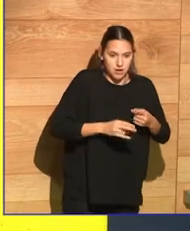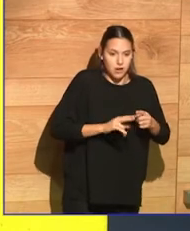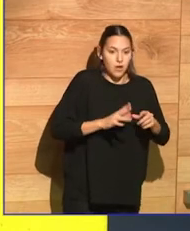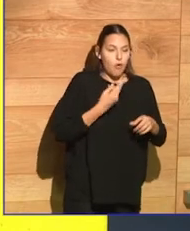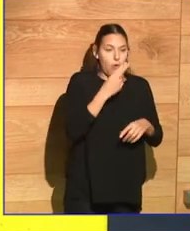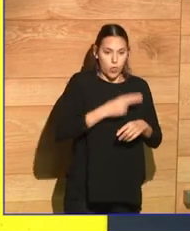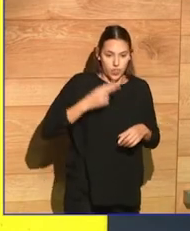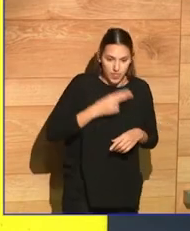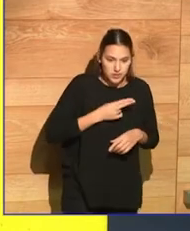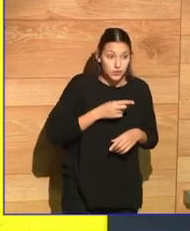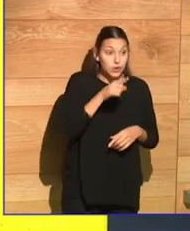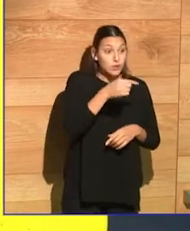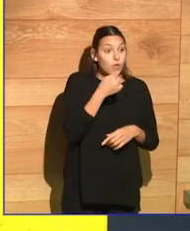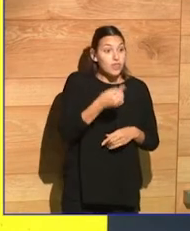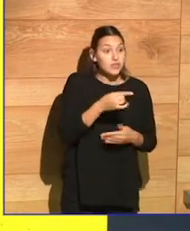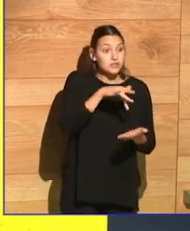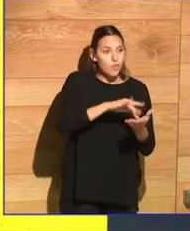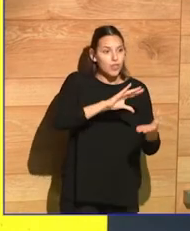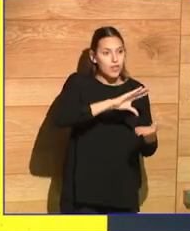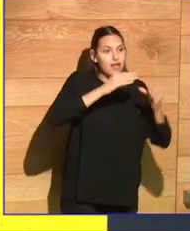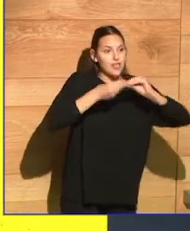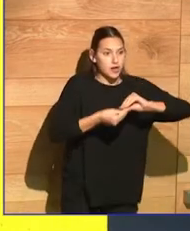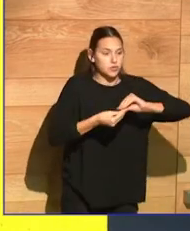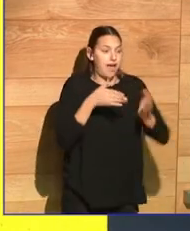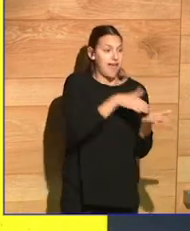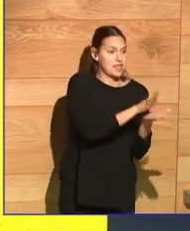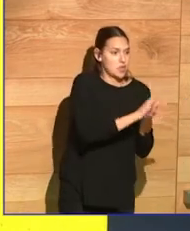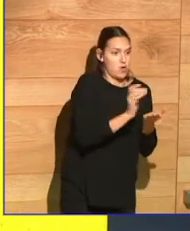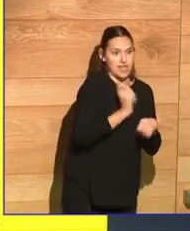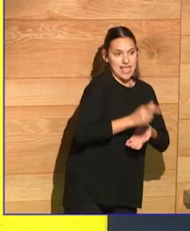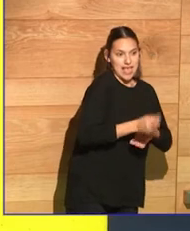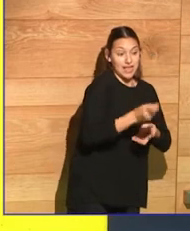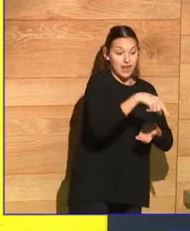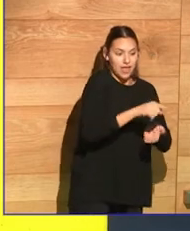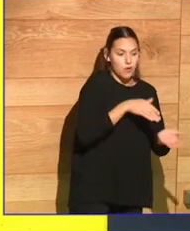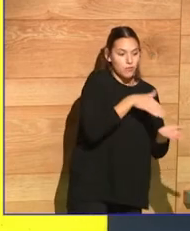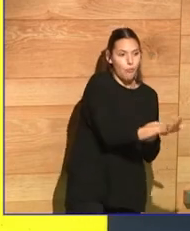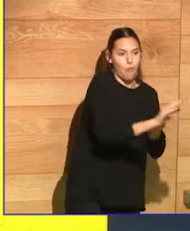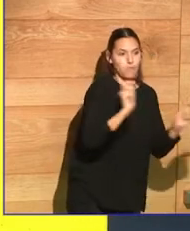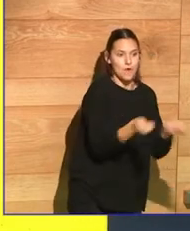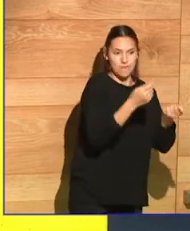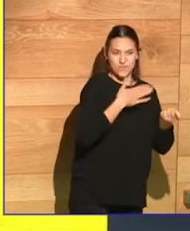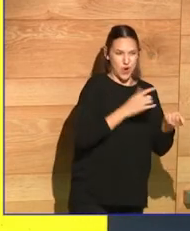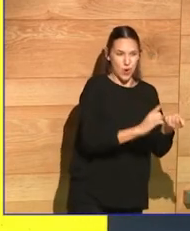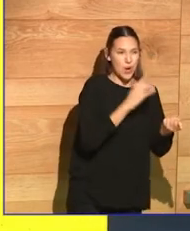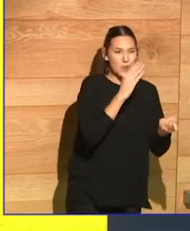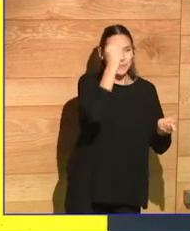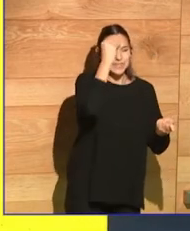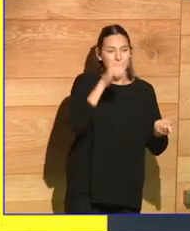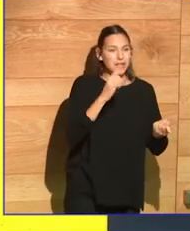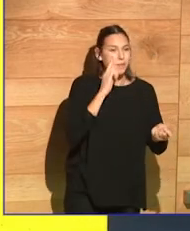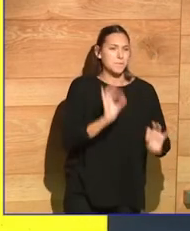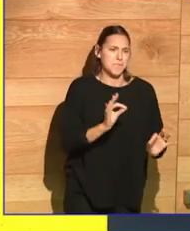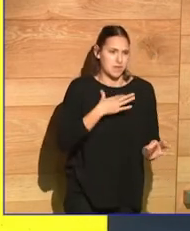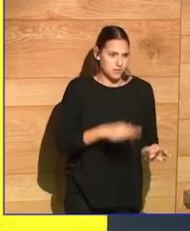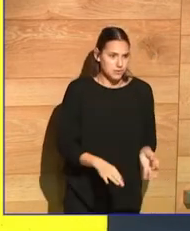expression, censorship, and you have mentioned that when you brought Adjustment Day to your usual publisher, they didn't want to publish it because they thought it